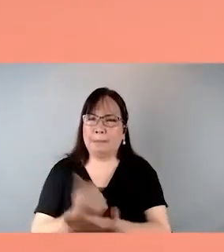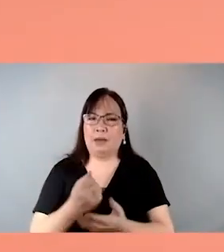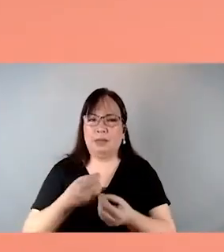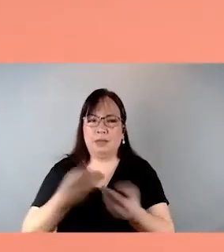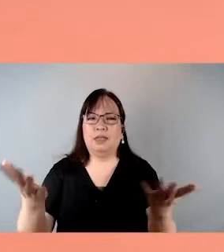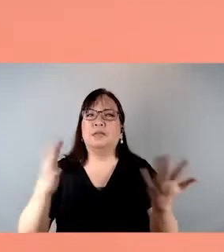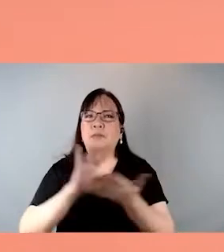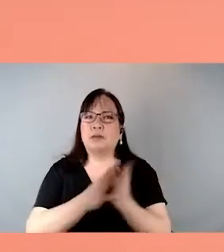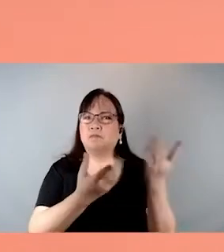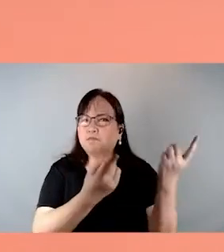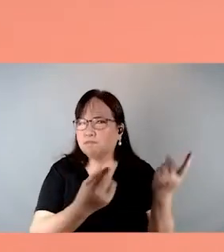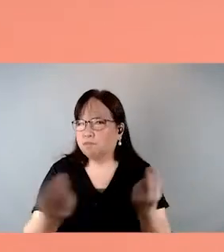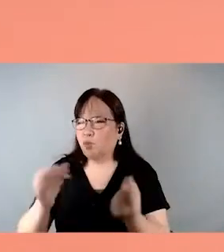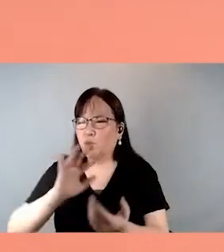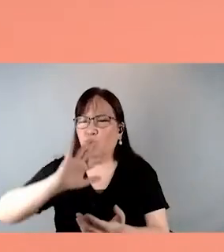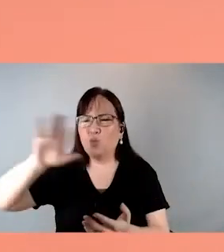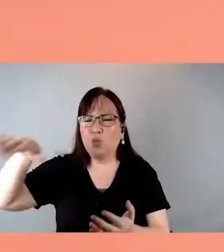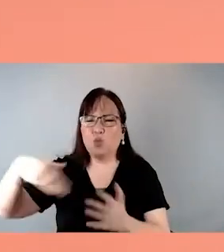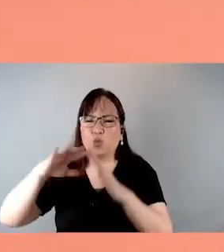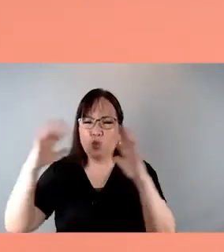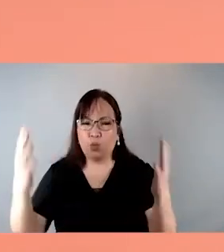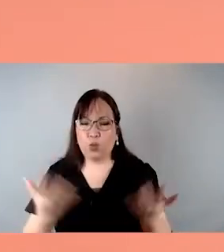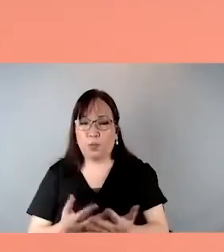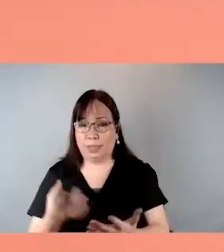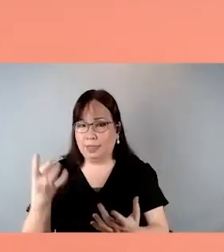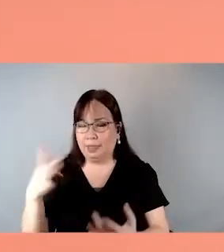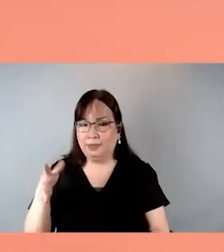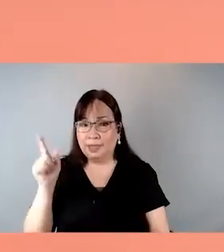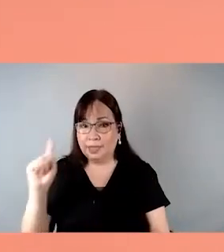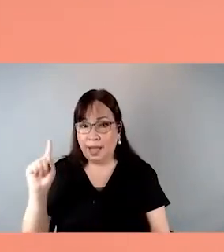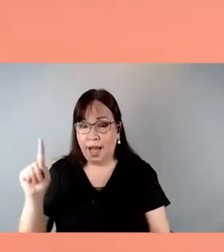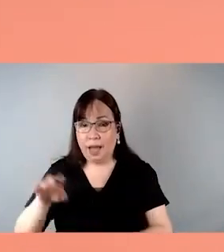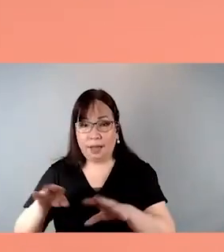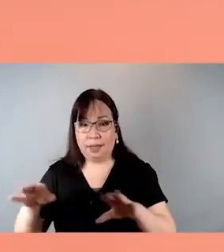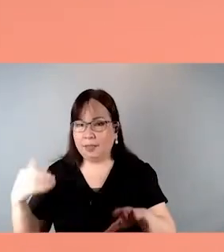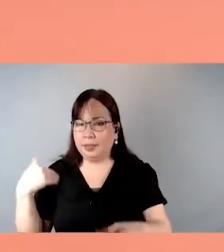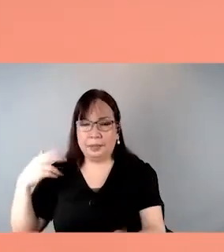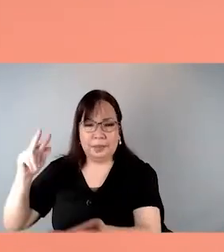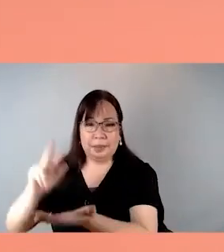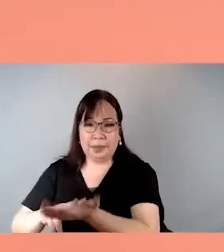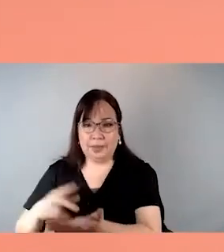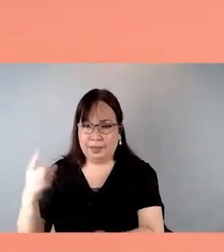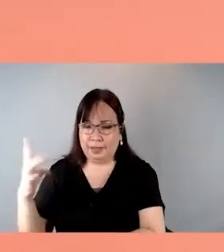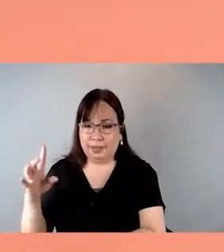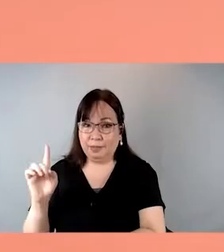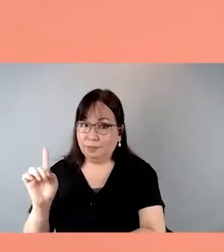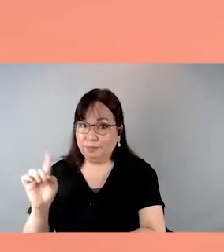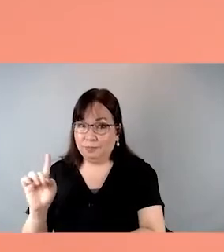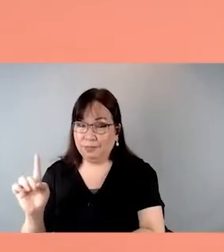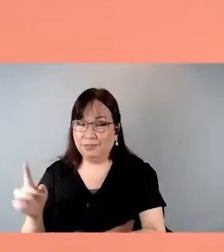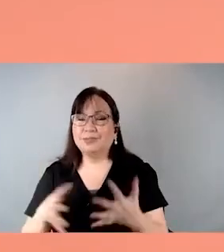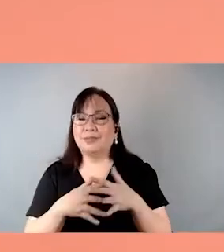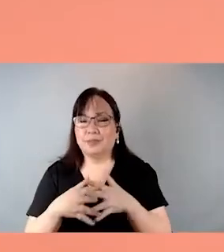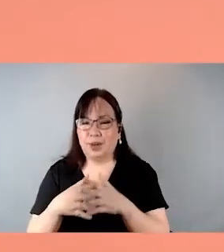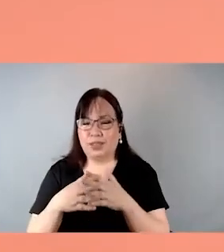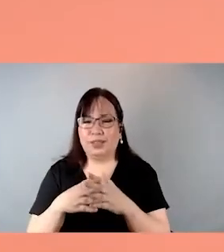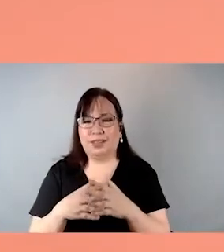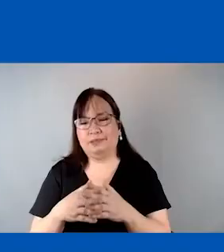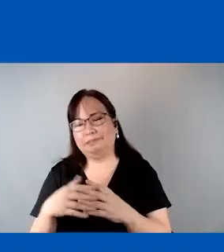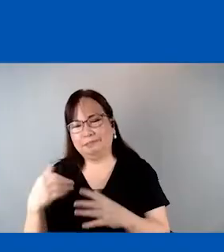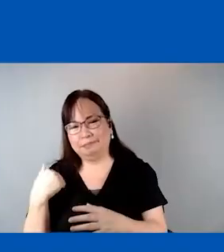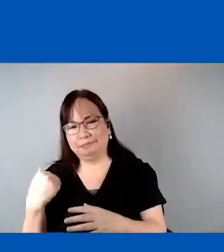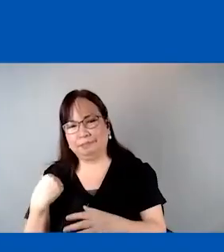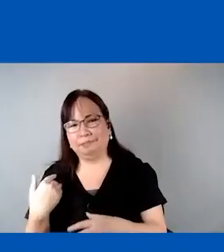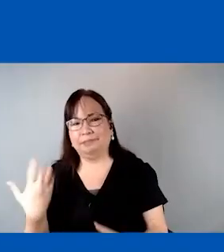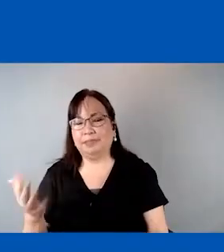widely ratified conventions to date, with only one country not having ratified it, the United States of America.